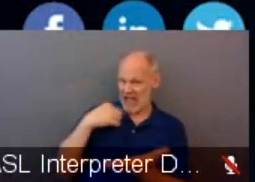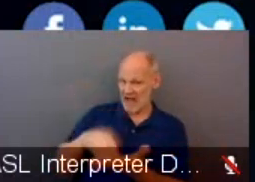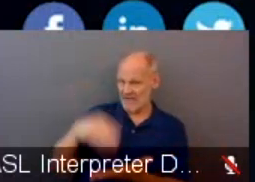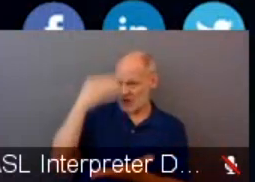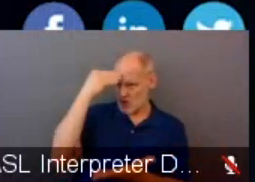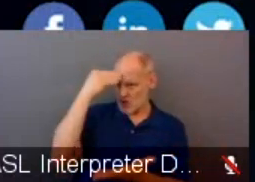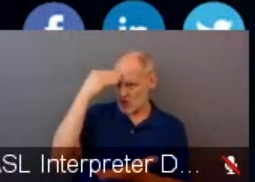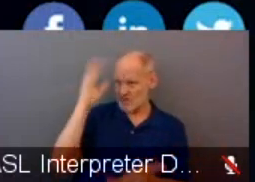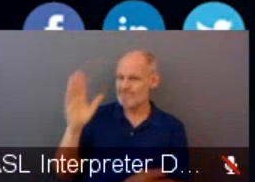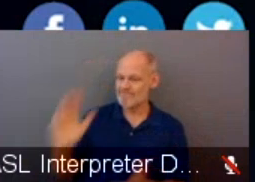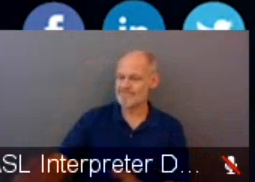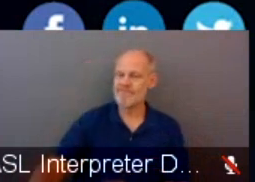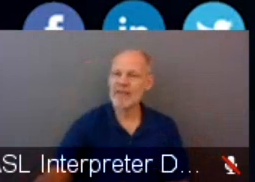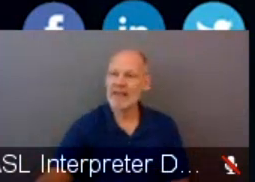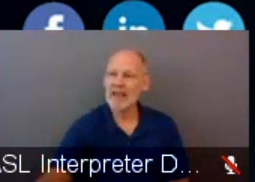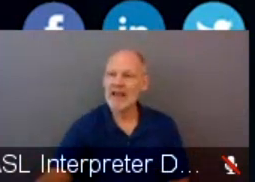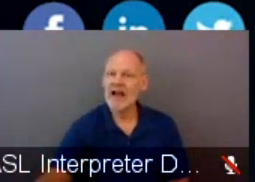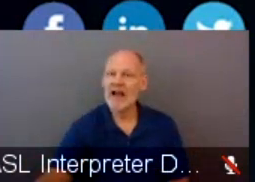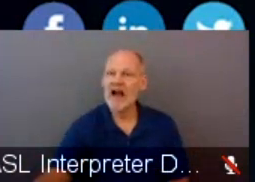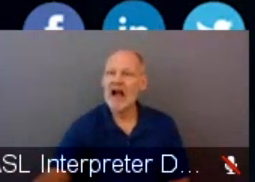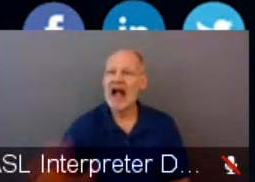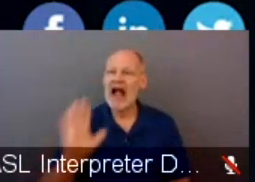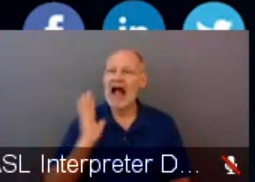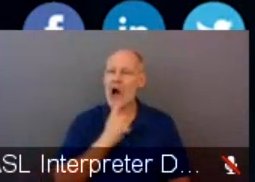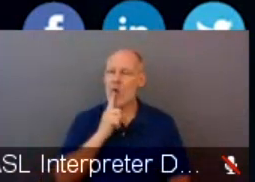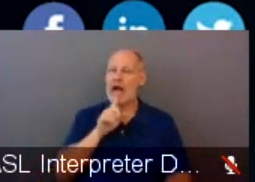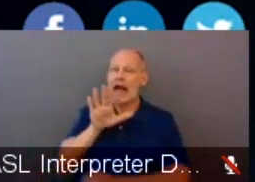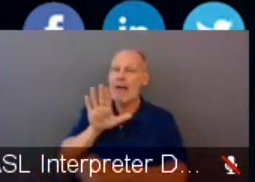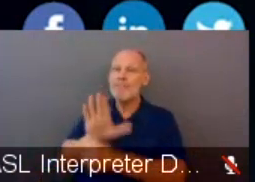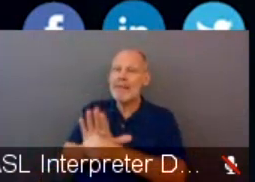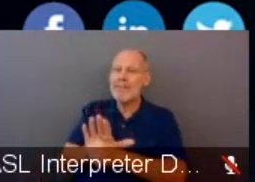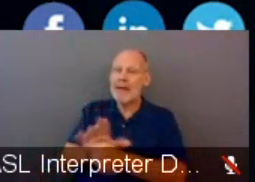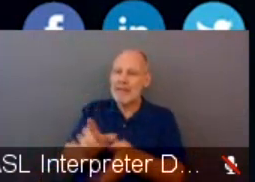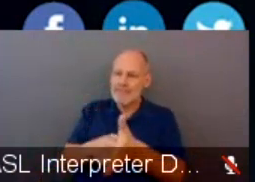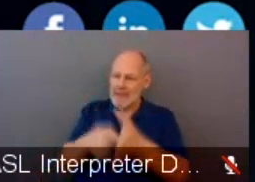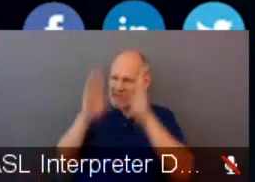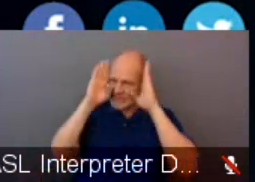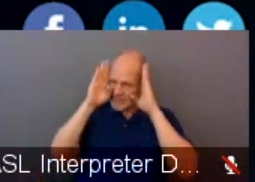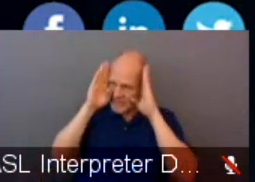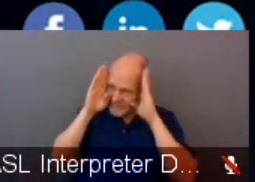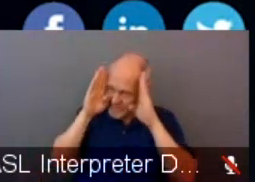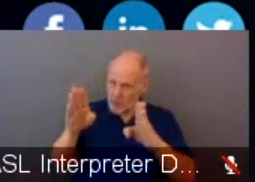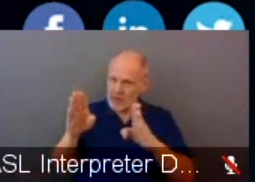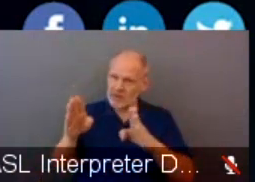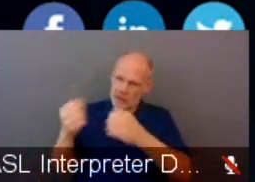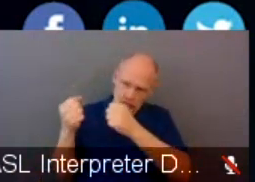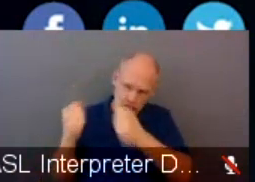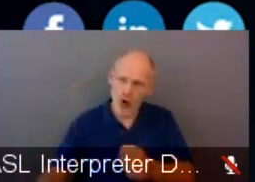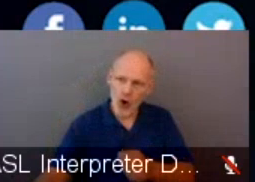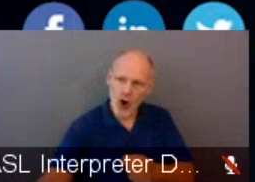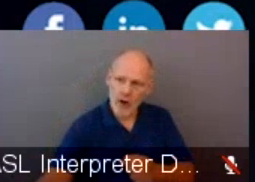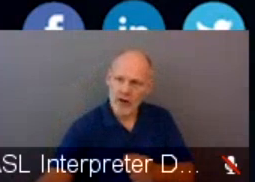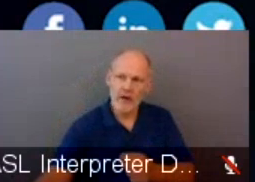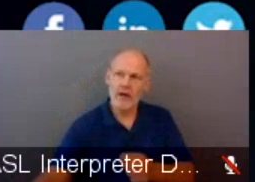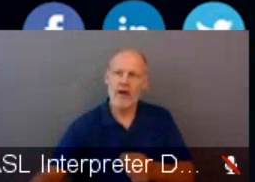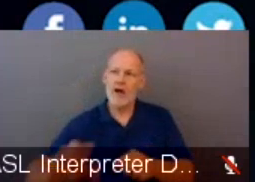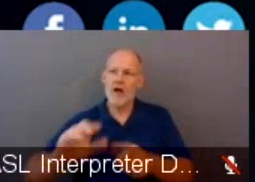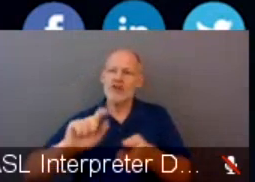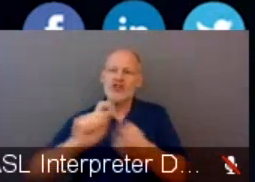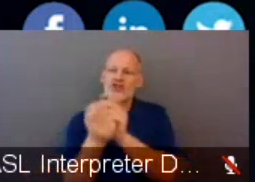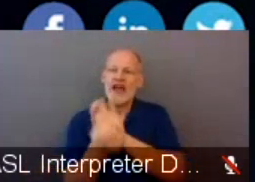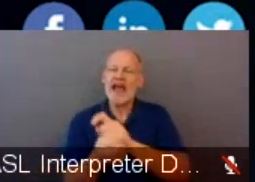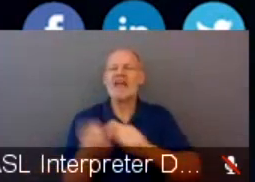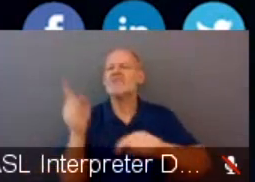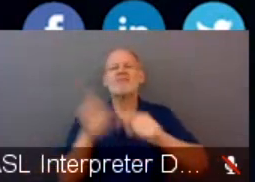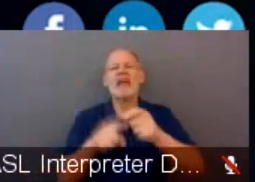deep our commitment needs to be on an ongoing process. This isn't something that's going to happen in a 12-month period or a 10-month period,